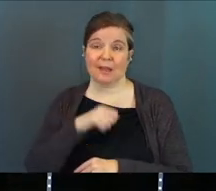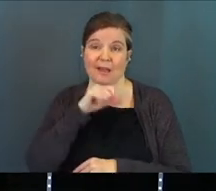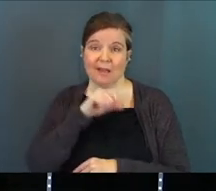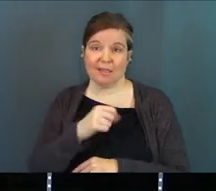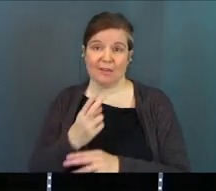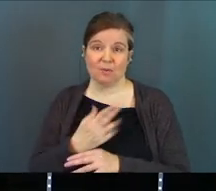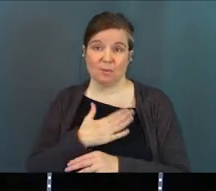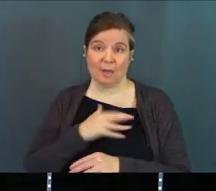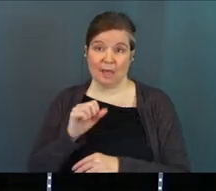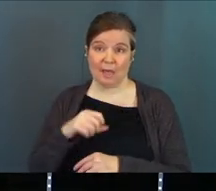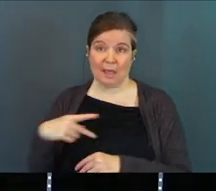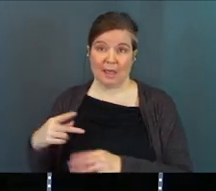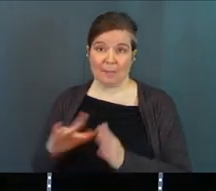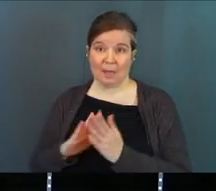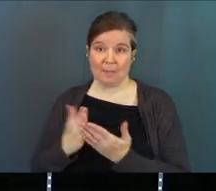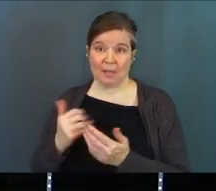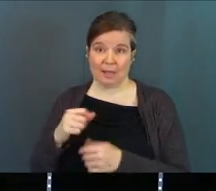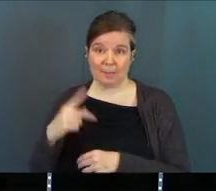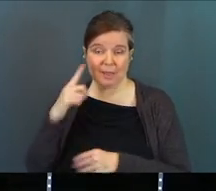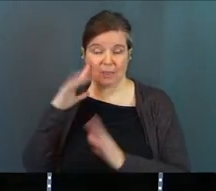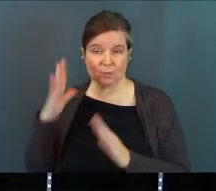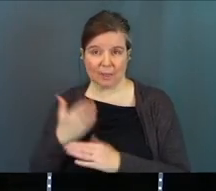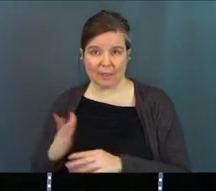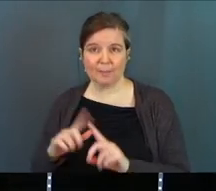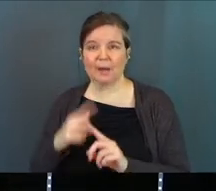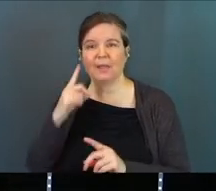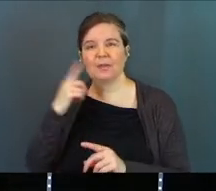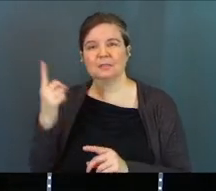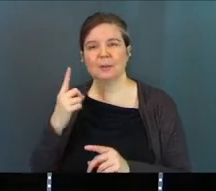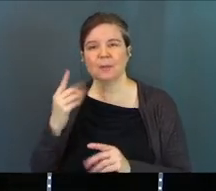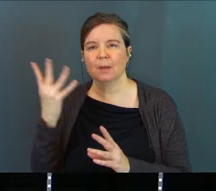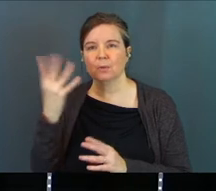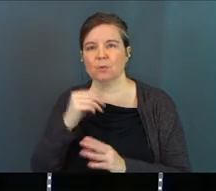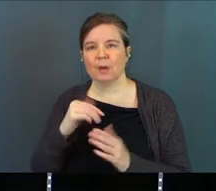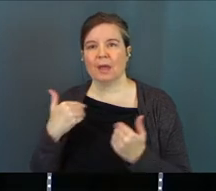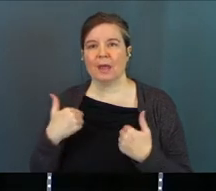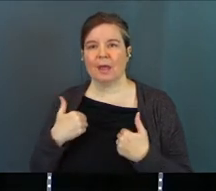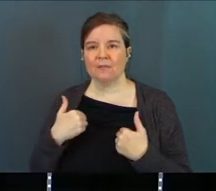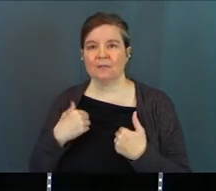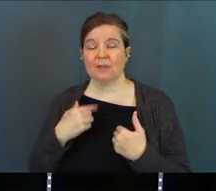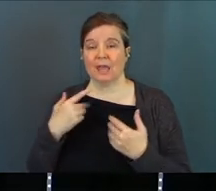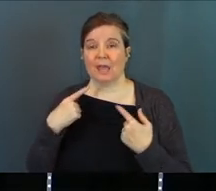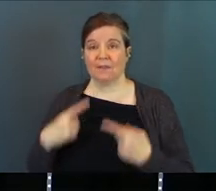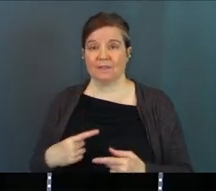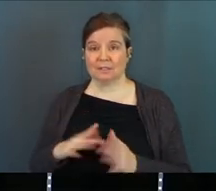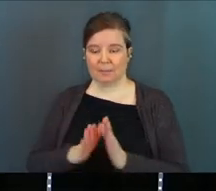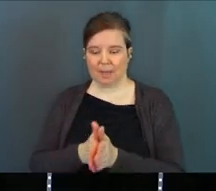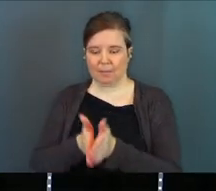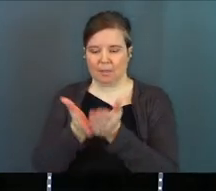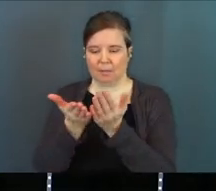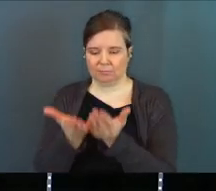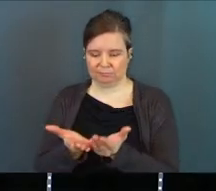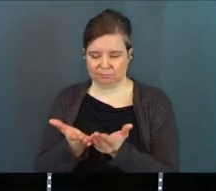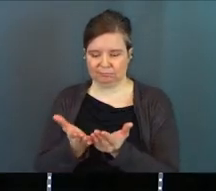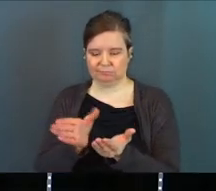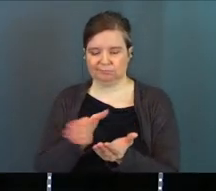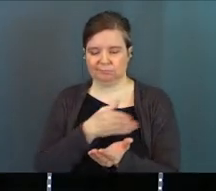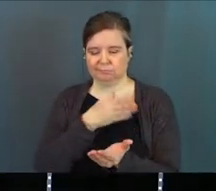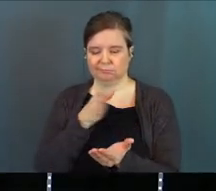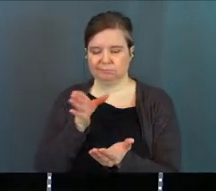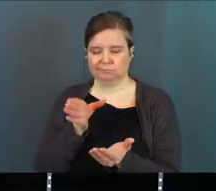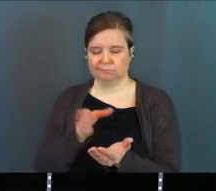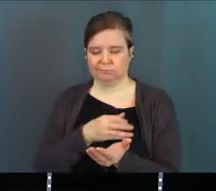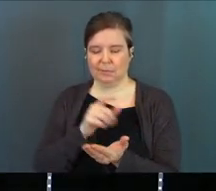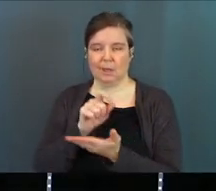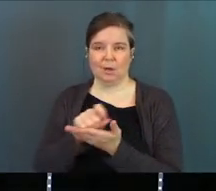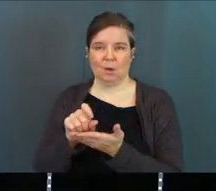love using my app, my Bible app, my phone. I think that's a great thing, but I think there's something so beautiful about having a physical Bible in your hands, something that you can go